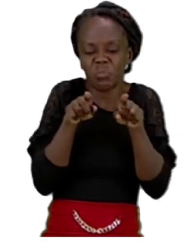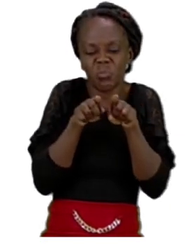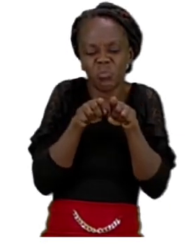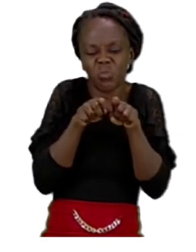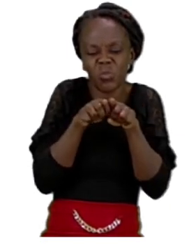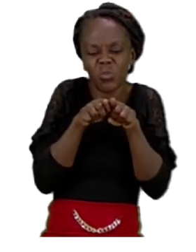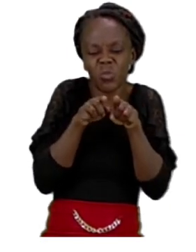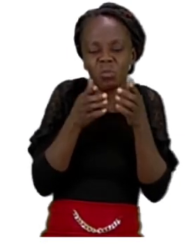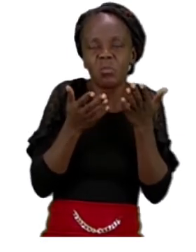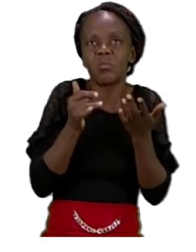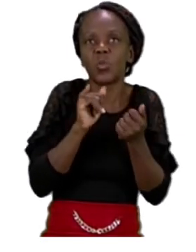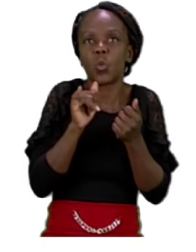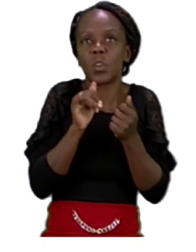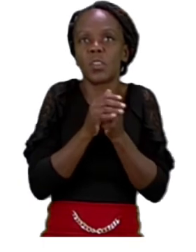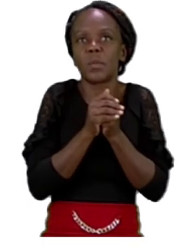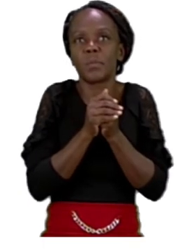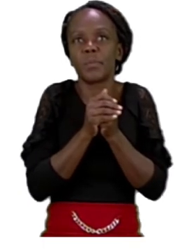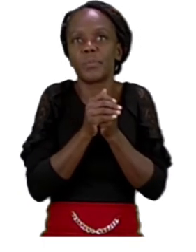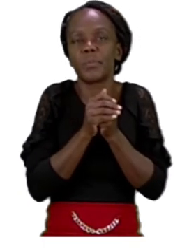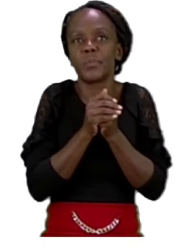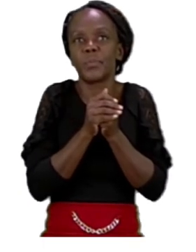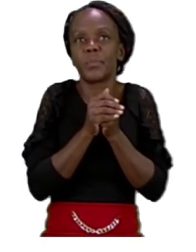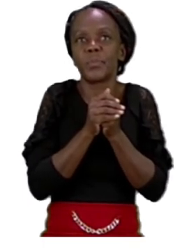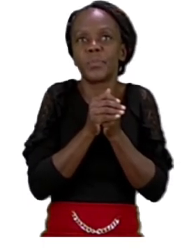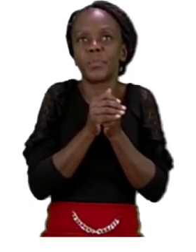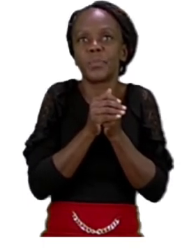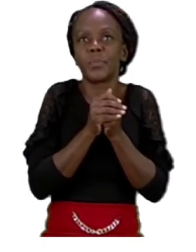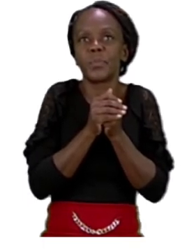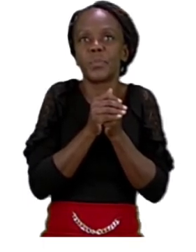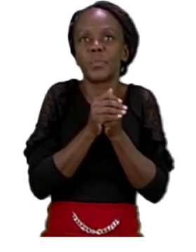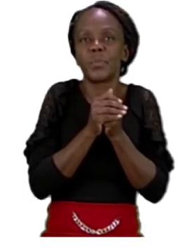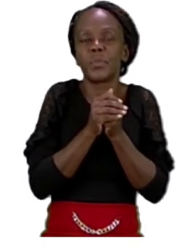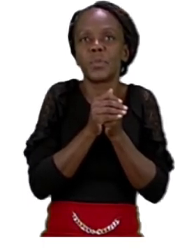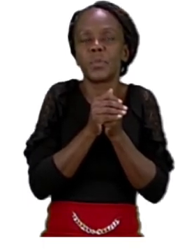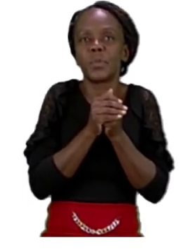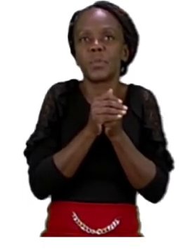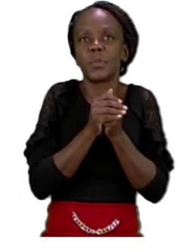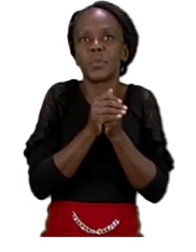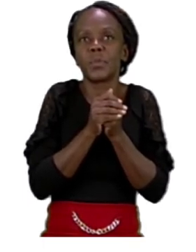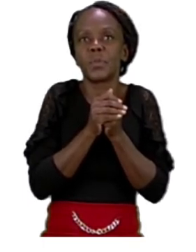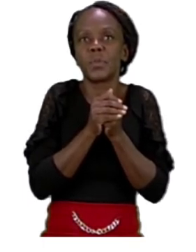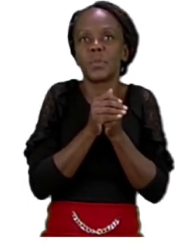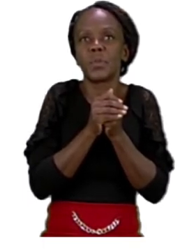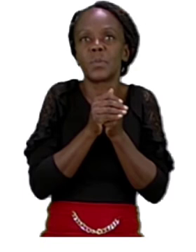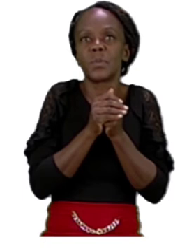rhyme. Dog, sun? No, they don't rhyme.